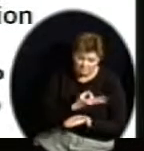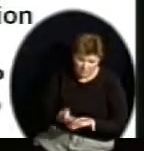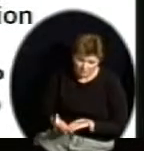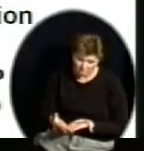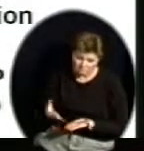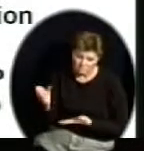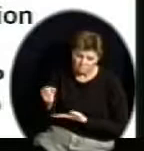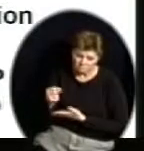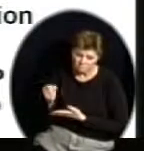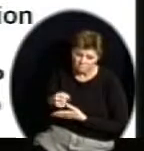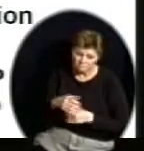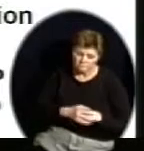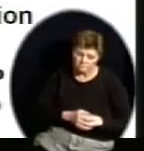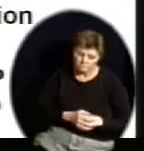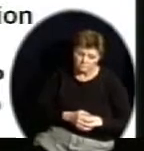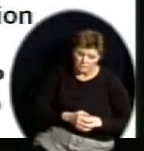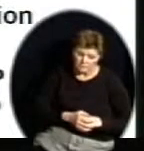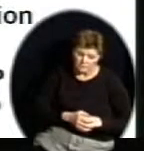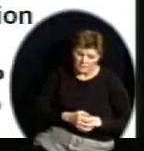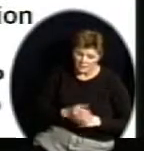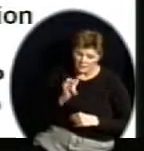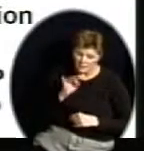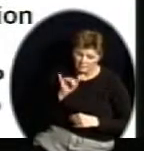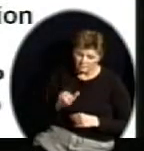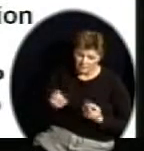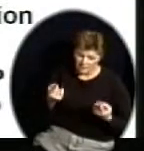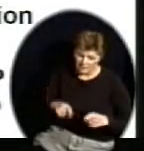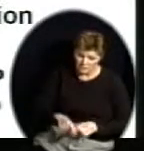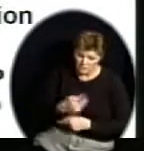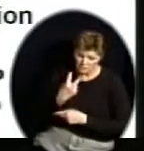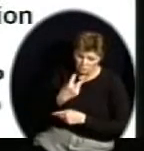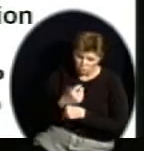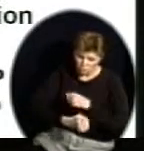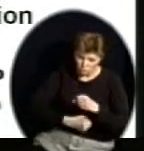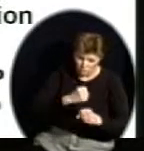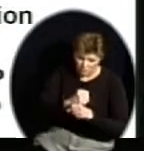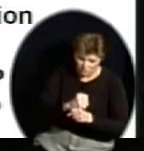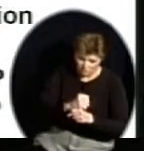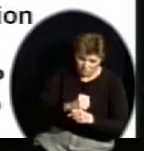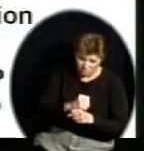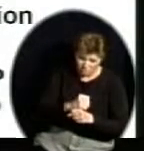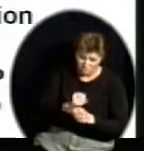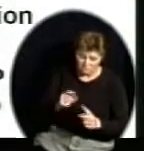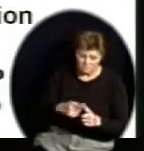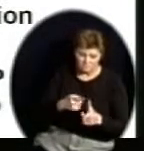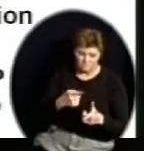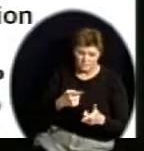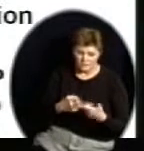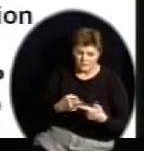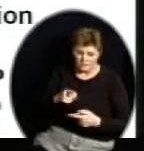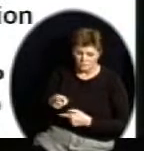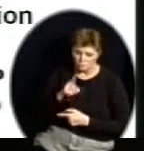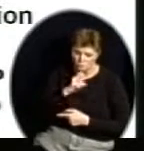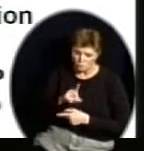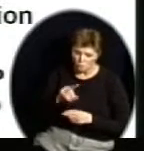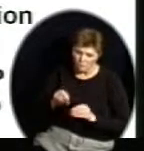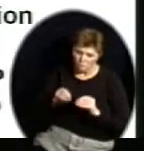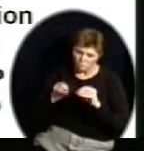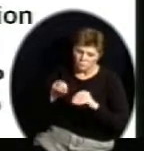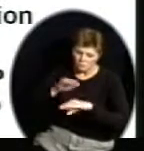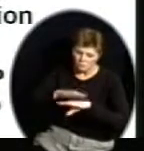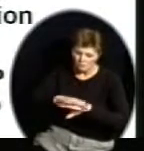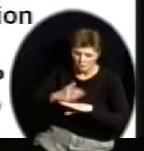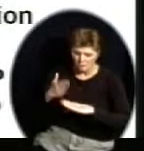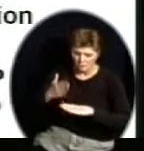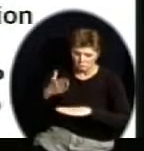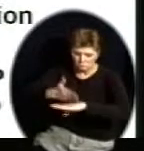If you do that two years in a row, you do not make adequate yearly progress as set by the state. You would be put on improvement. That will